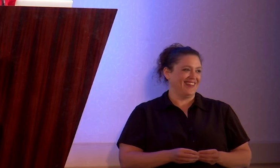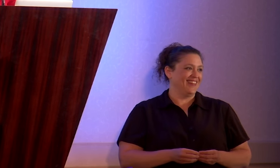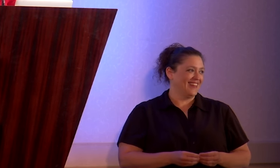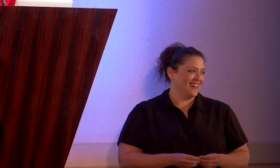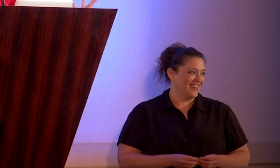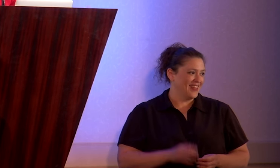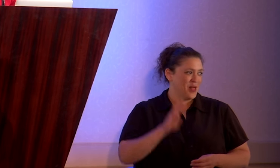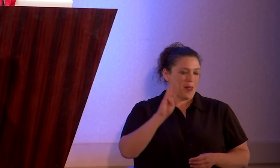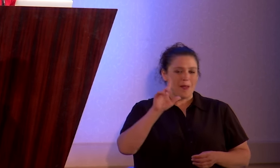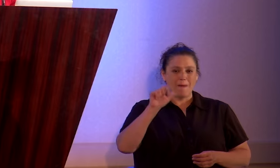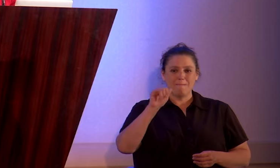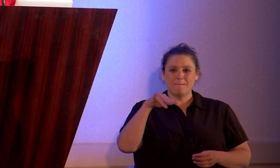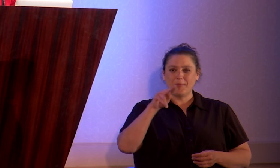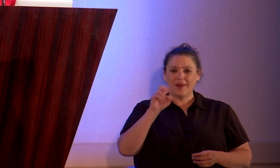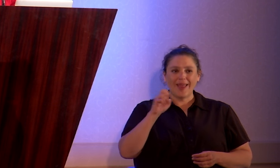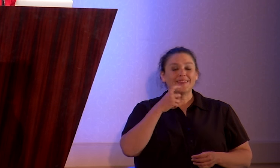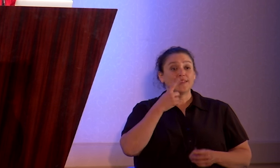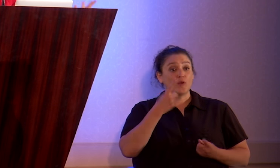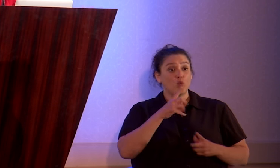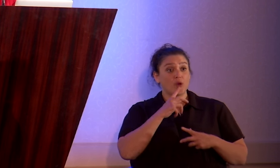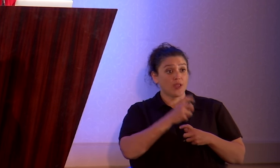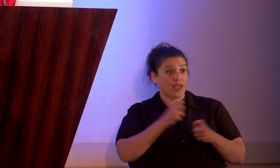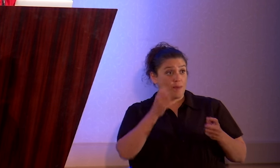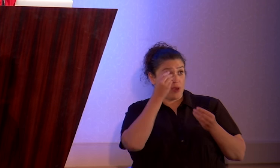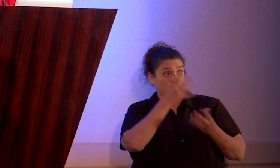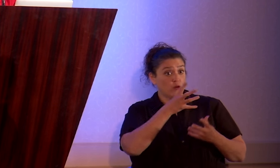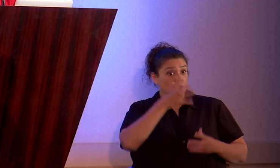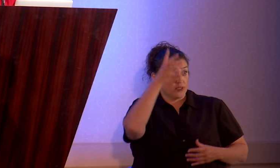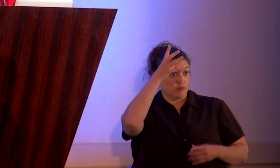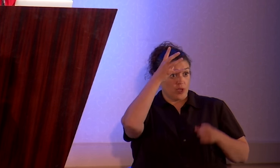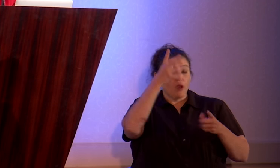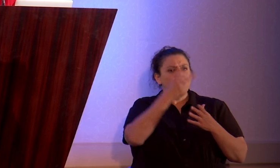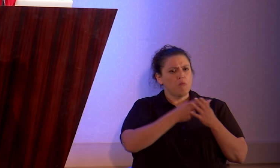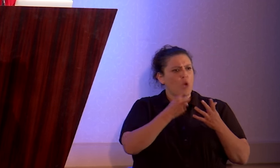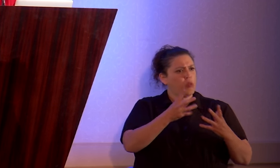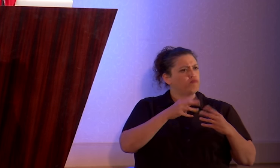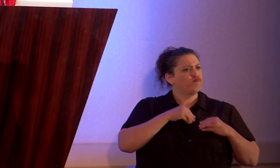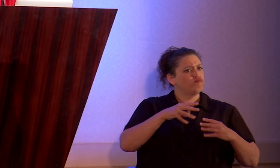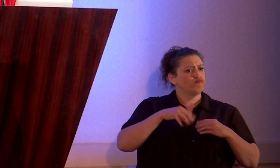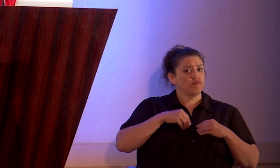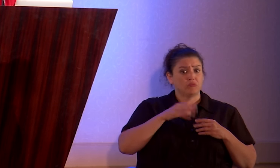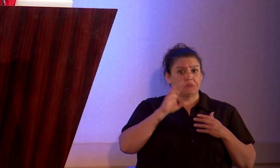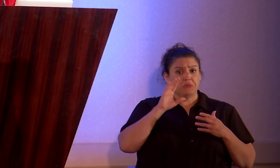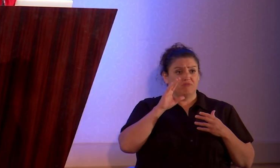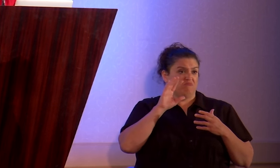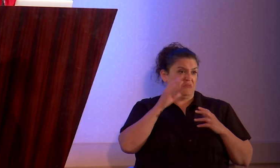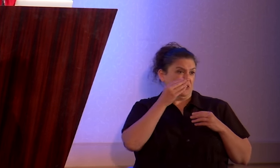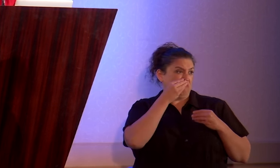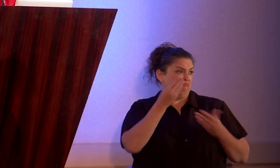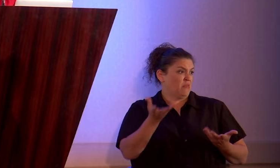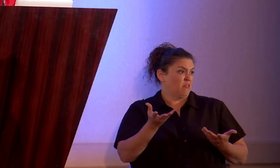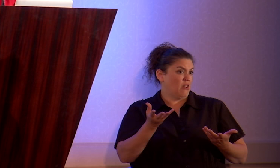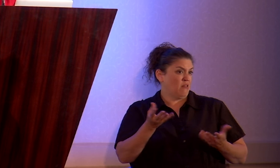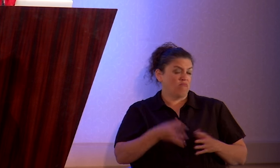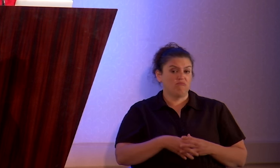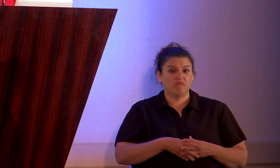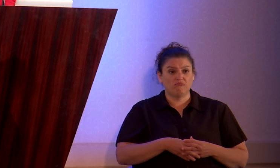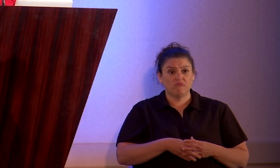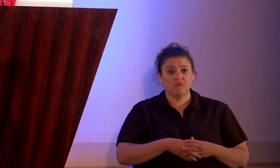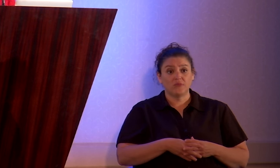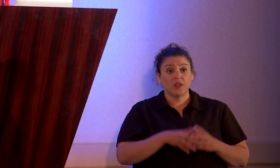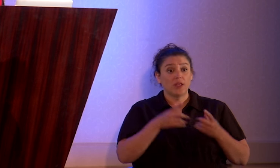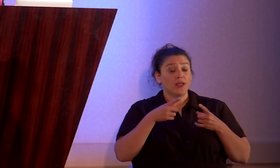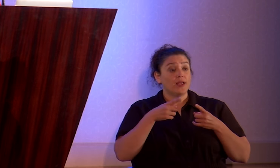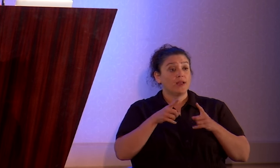Blaine says of coming out to his parents, they were both more than accepting and didn't seem to care one bit. In her